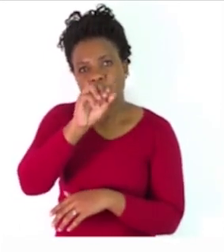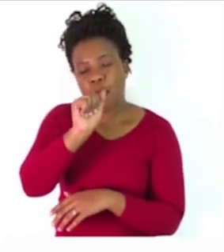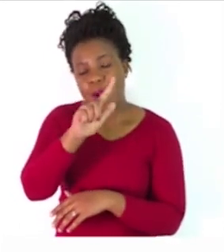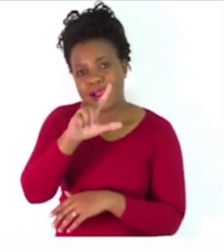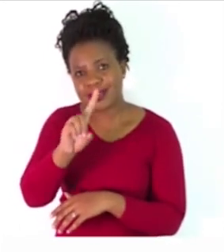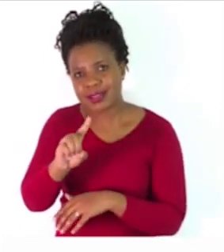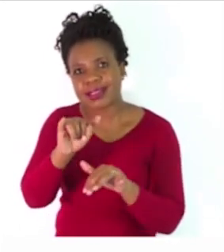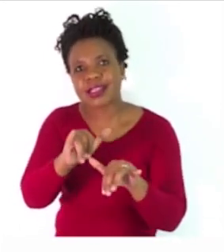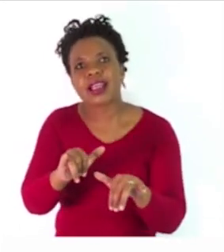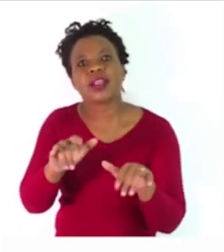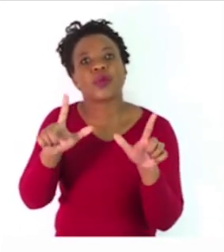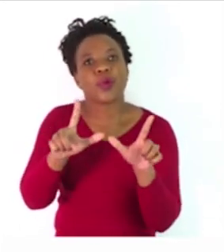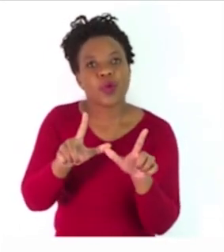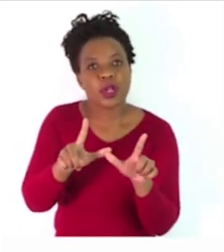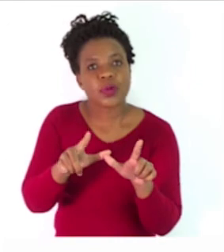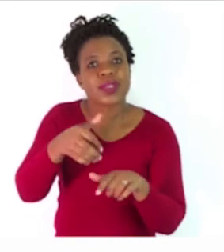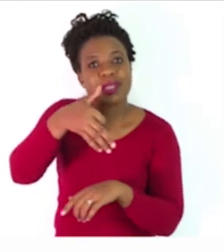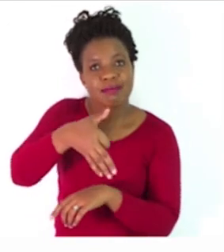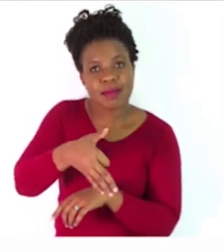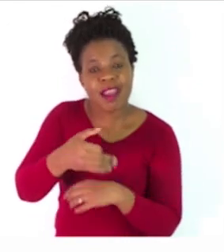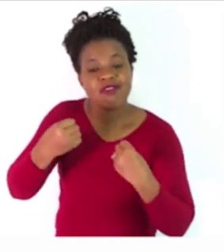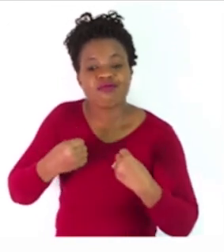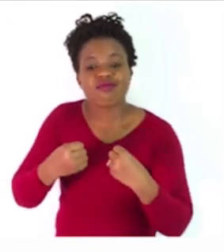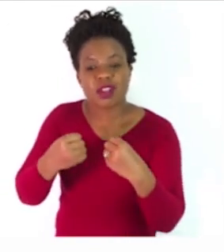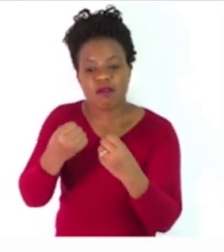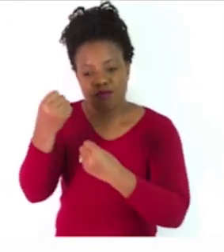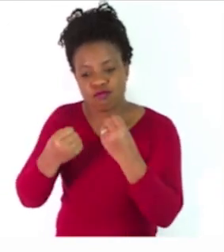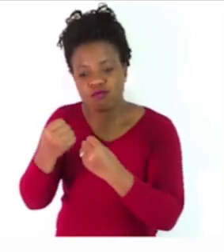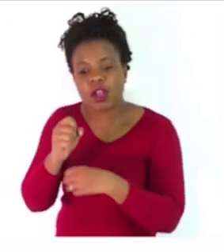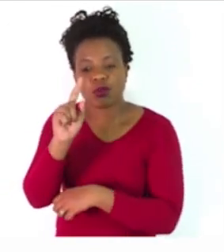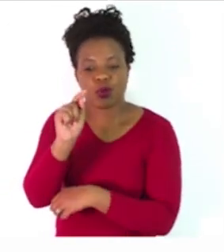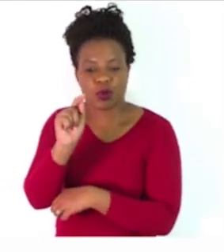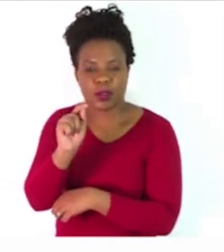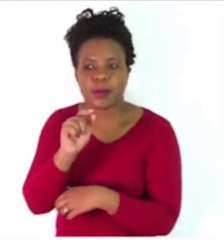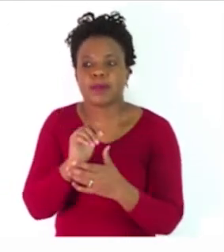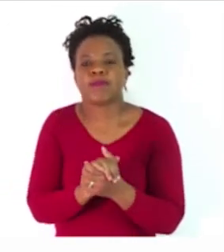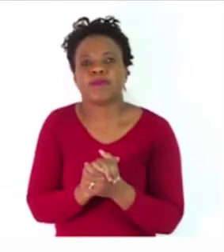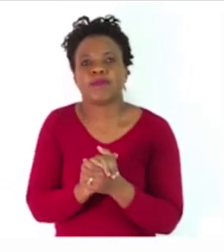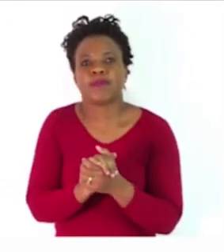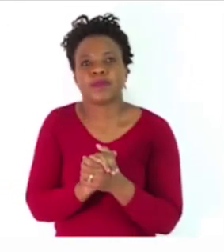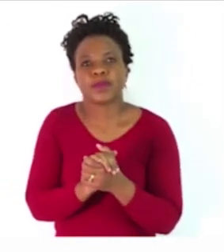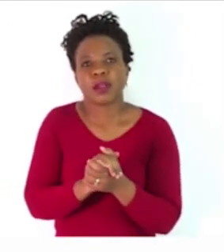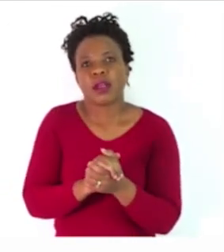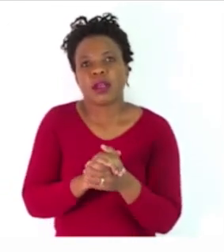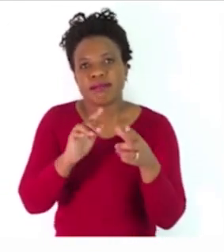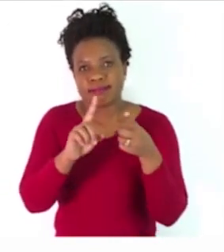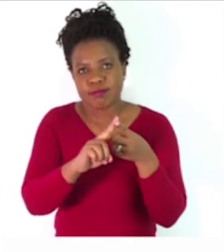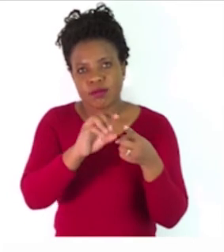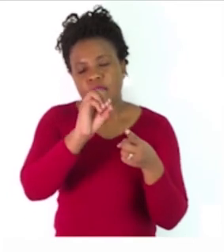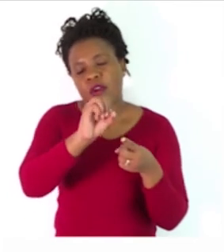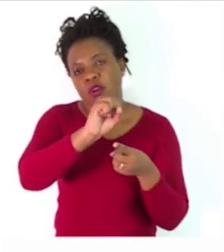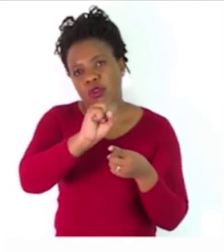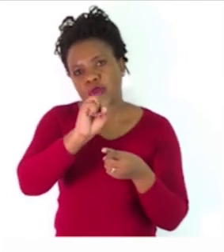in Namibia, and drives a Toyota. Right. So Oswald, that's a